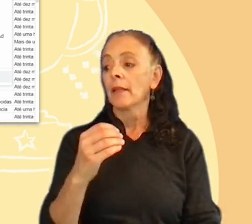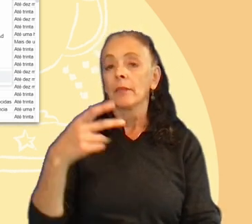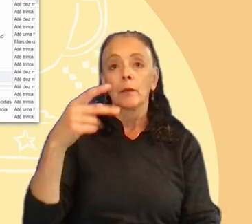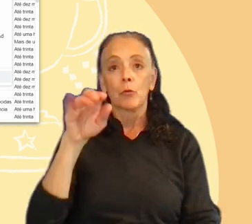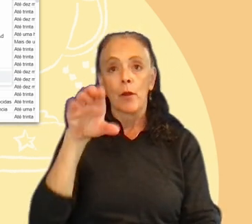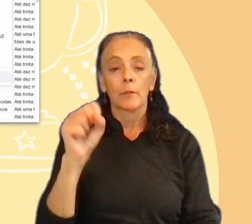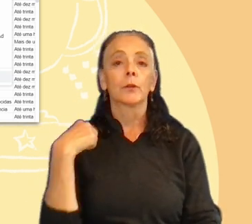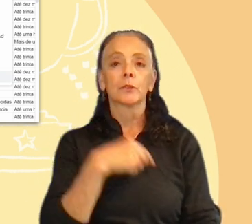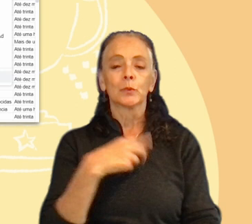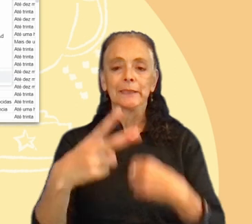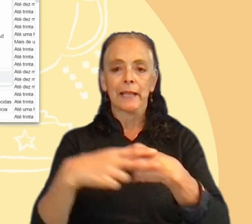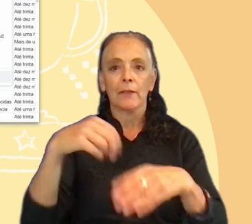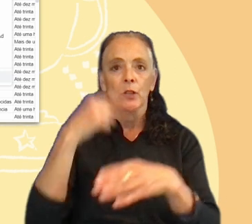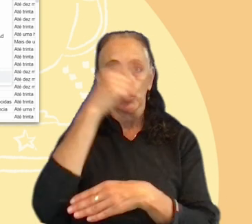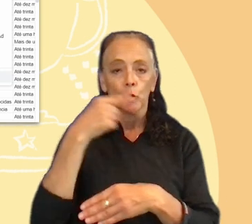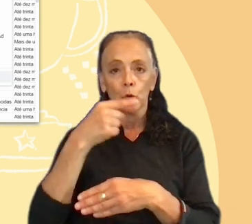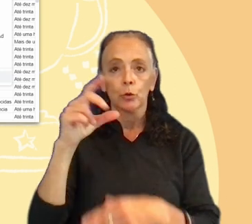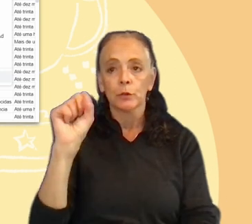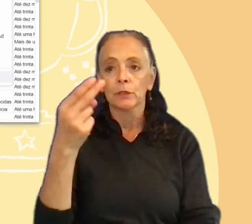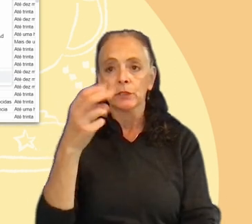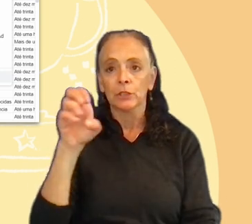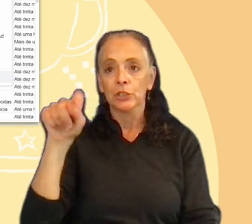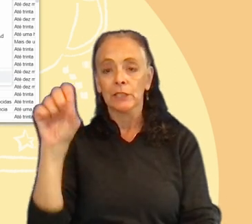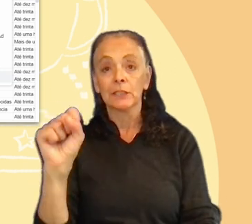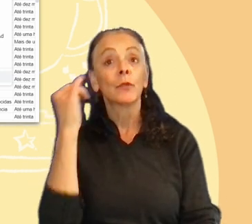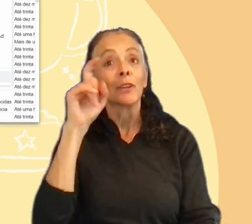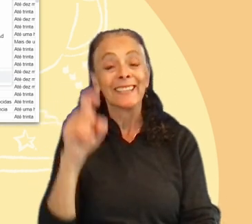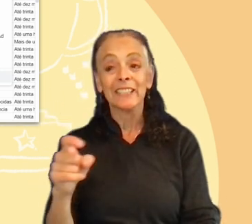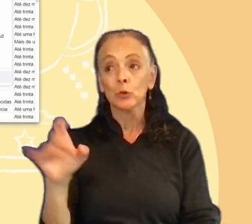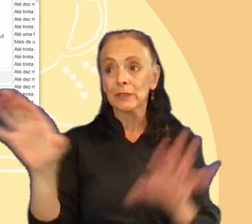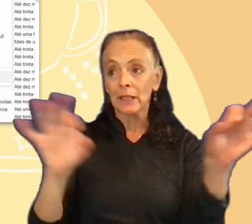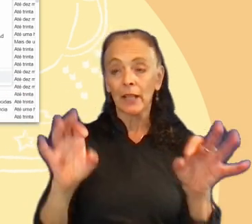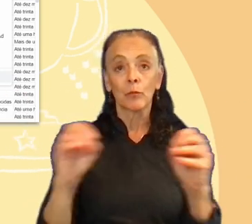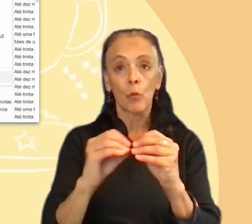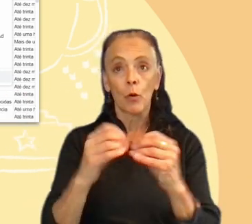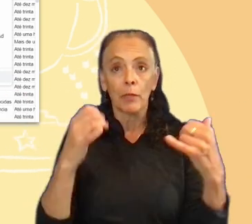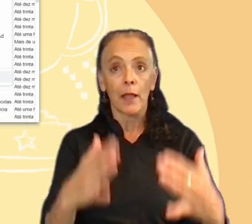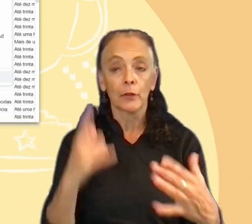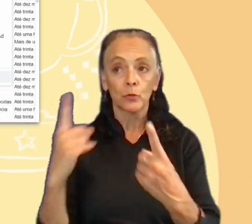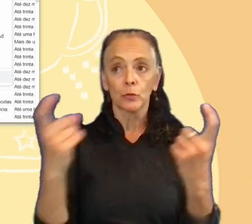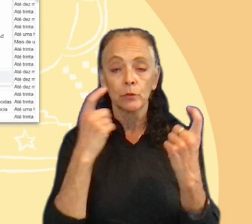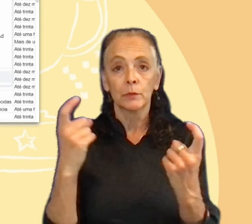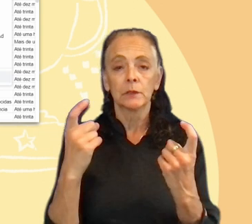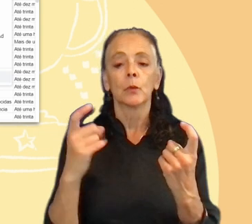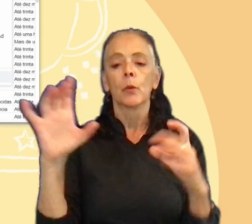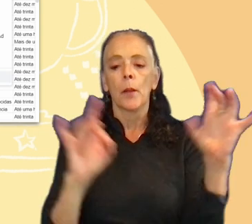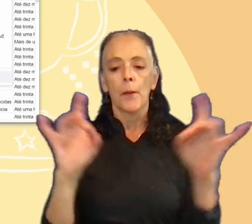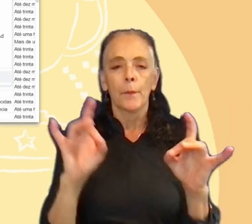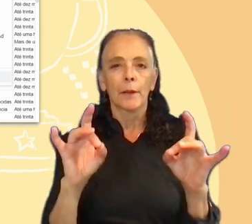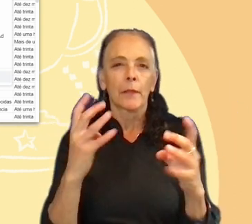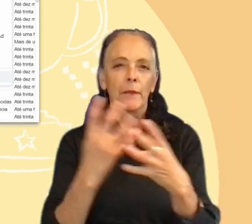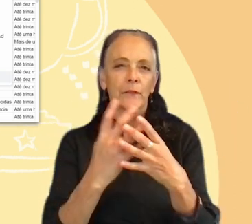in the Google Sheets. So, whenever we needed to select more players for recruitment, we would pick these filters or